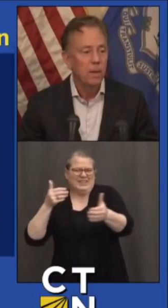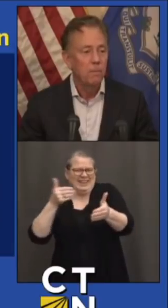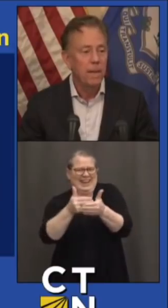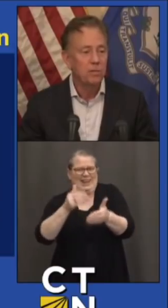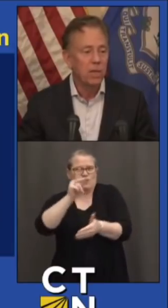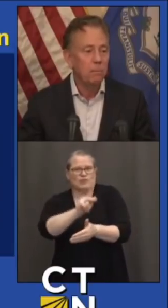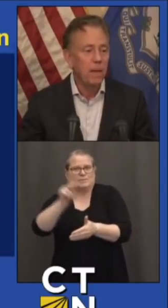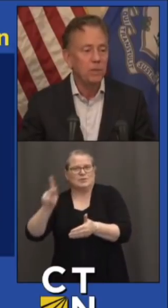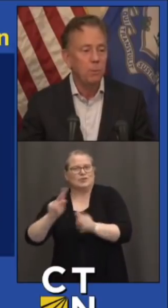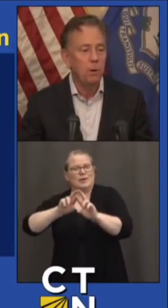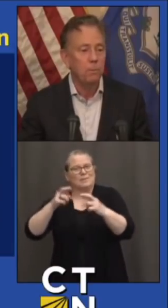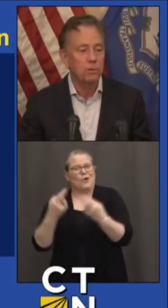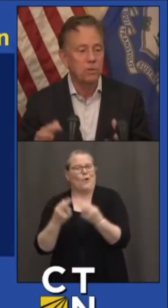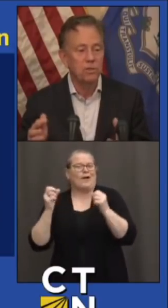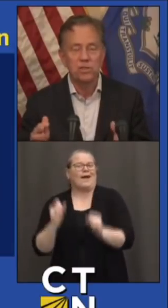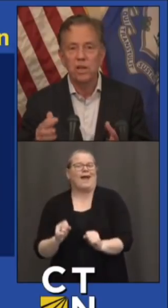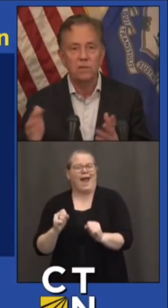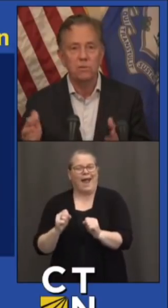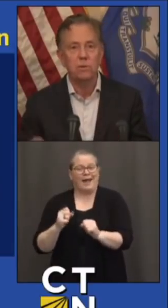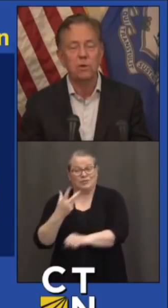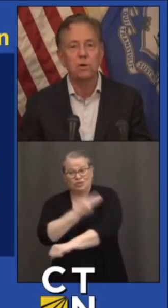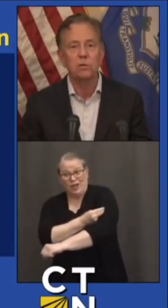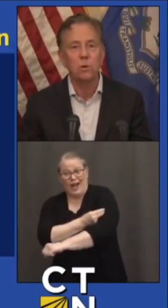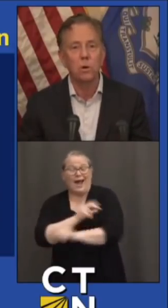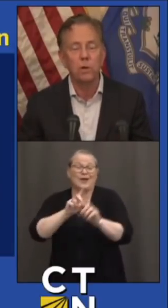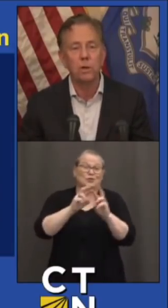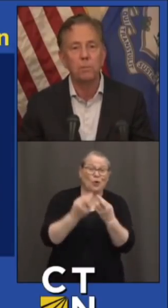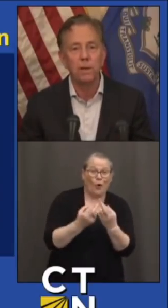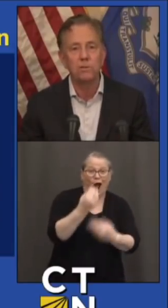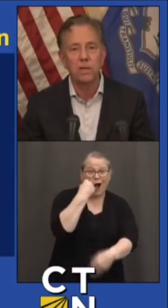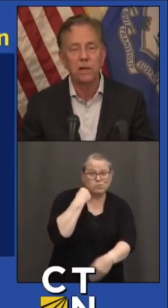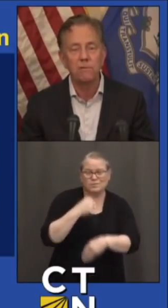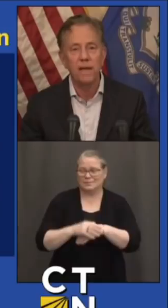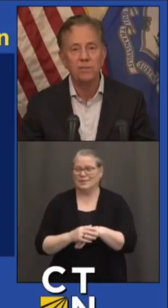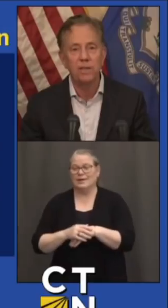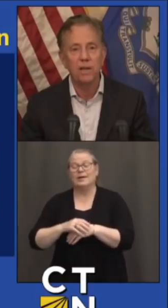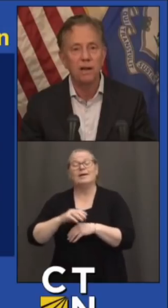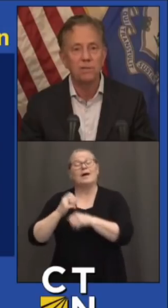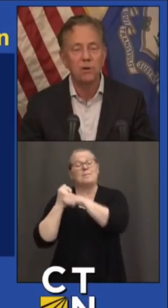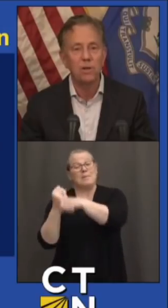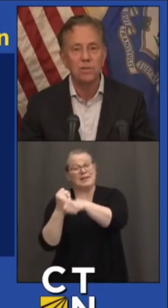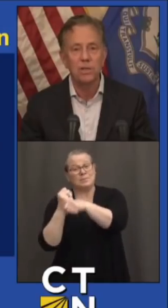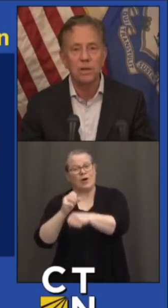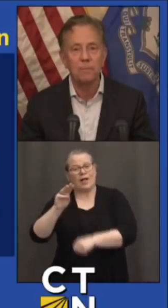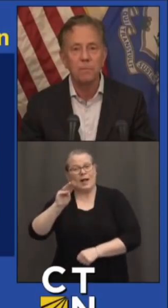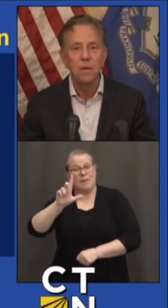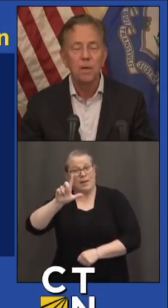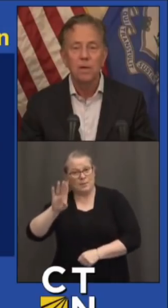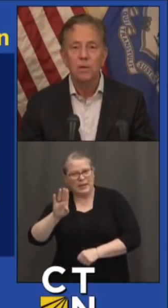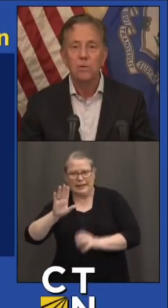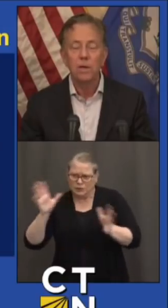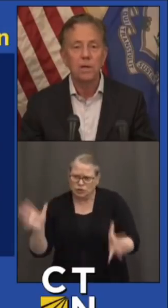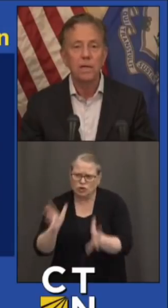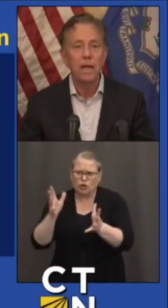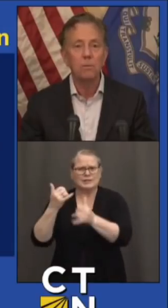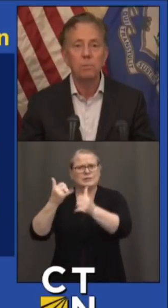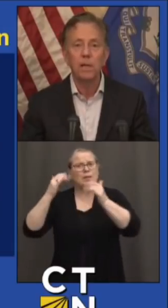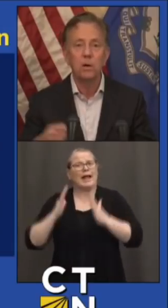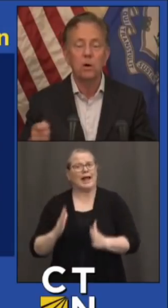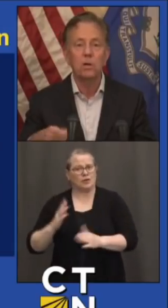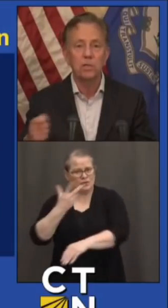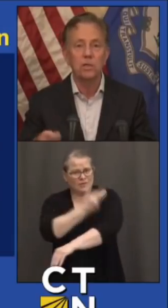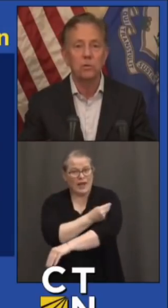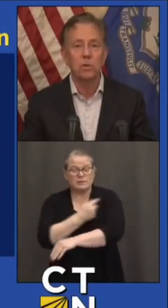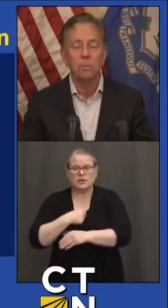there. Major League Baseball pushes incentives to encourage all their players to get vaccinated. I was interested. You can now